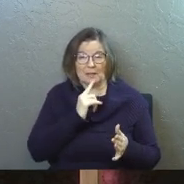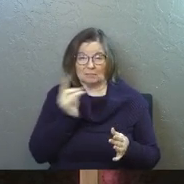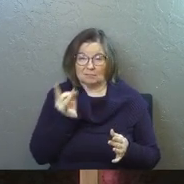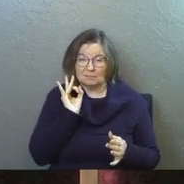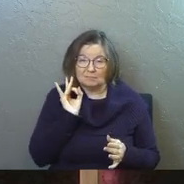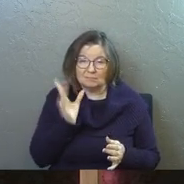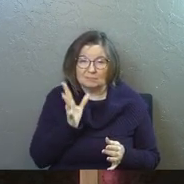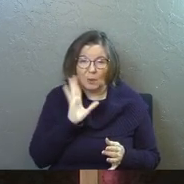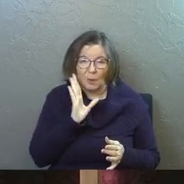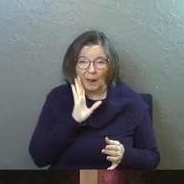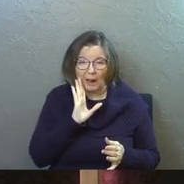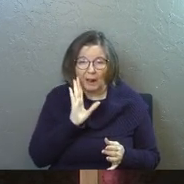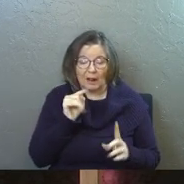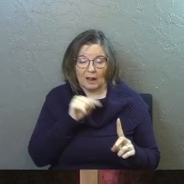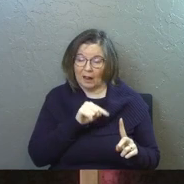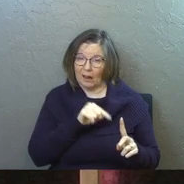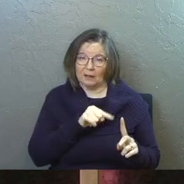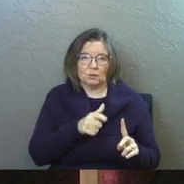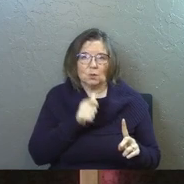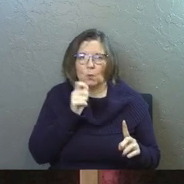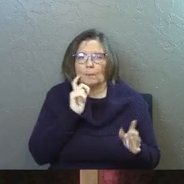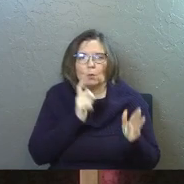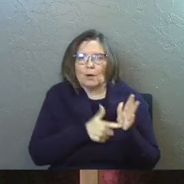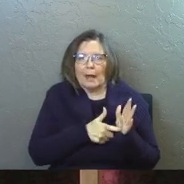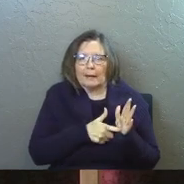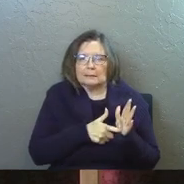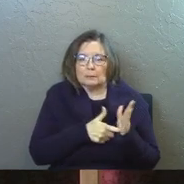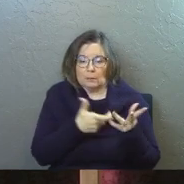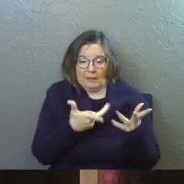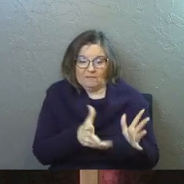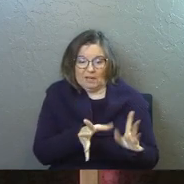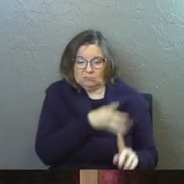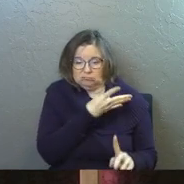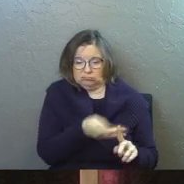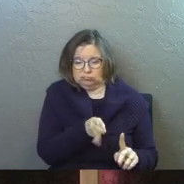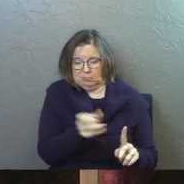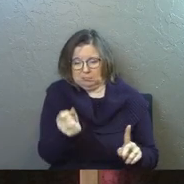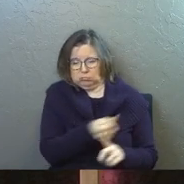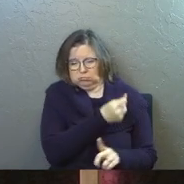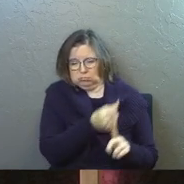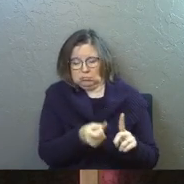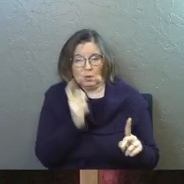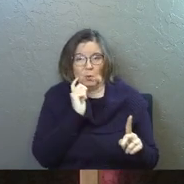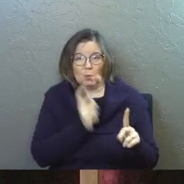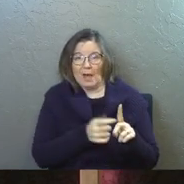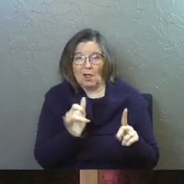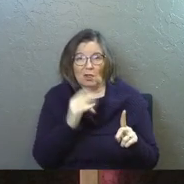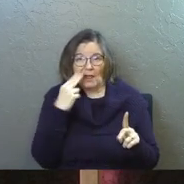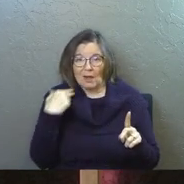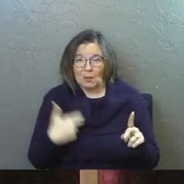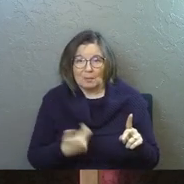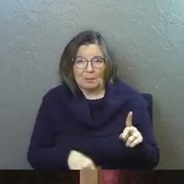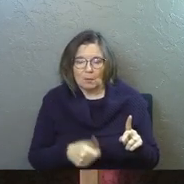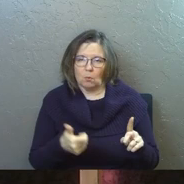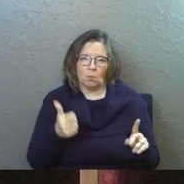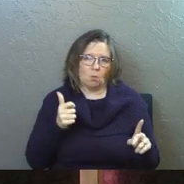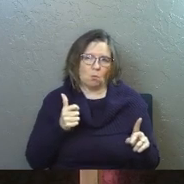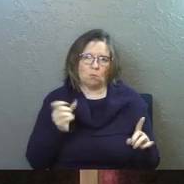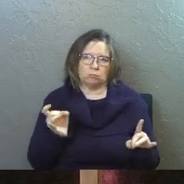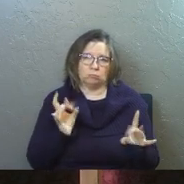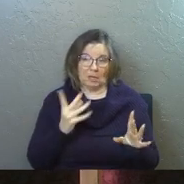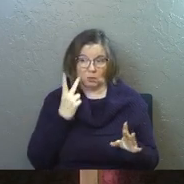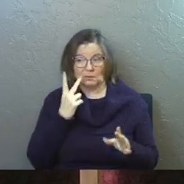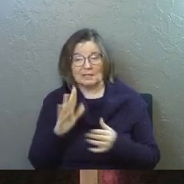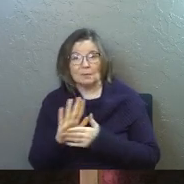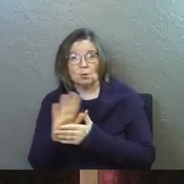so severe that you won't even be able to recognize him as a human being anymore. And some of you guys have seen